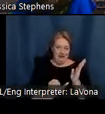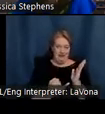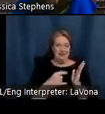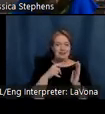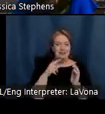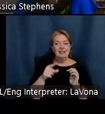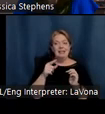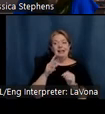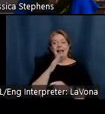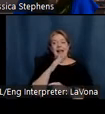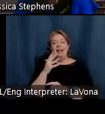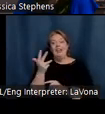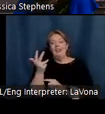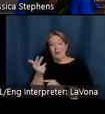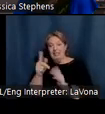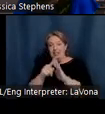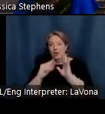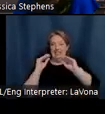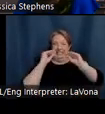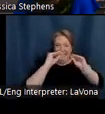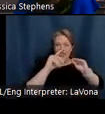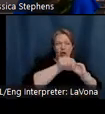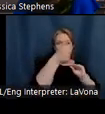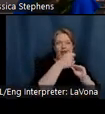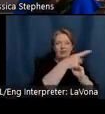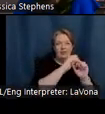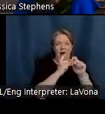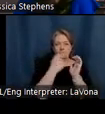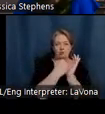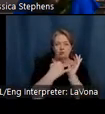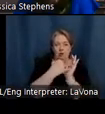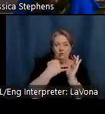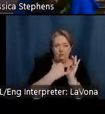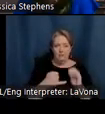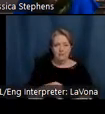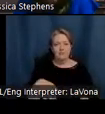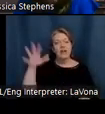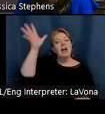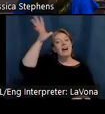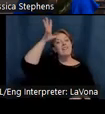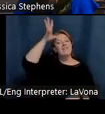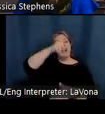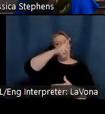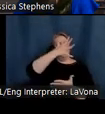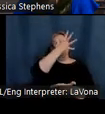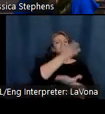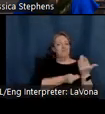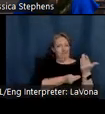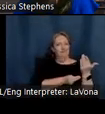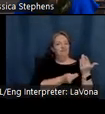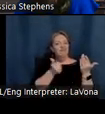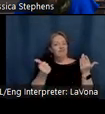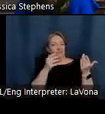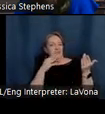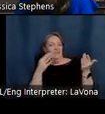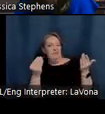classes at the age of 13. Samuel passed away when the painter was just 14 years old, so